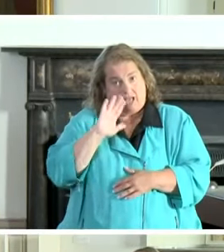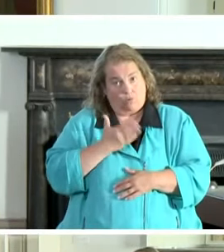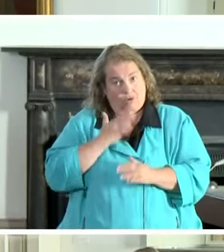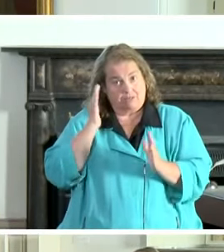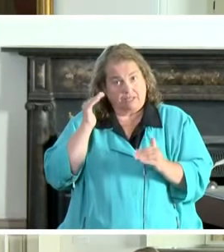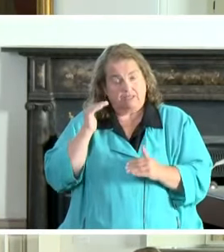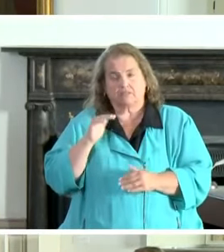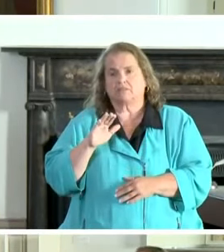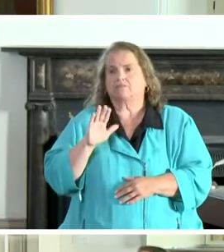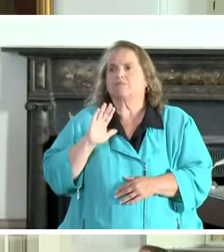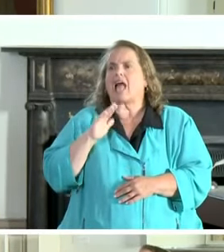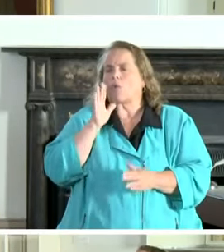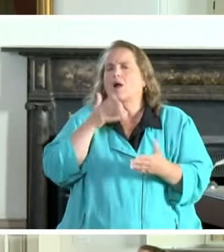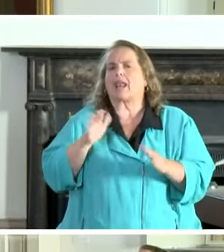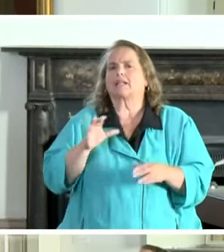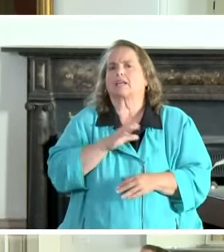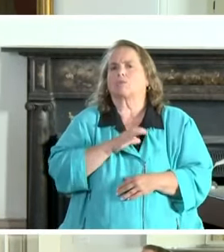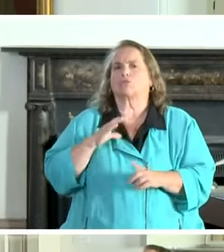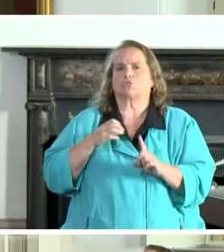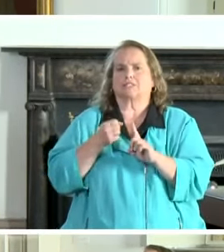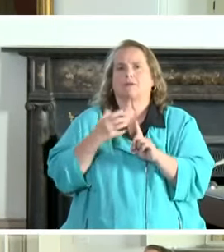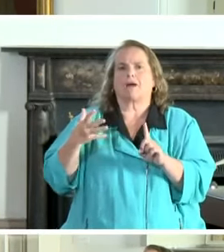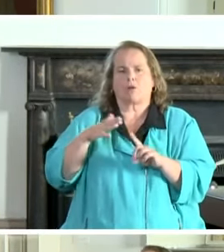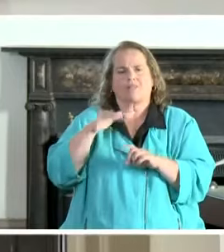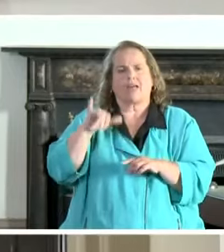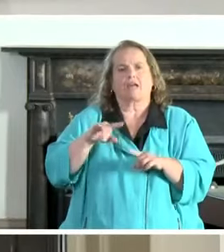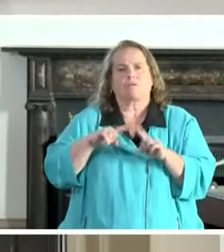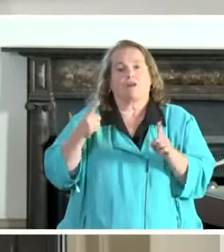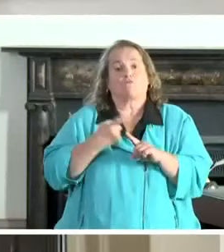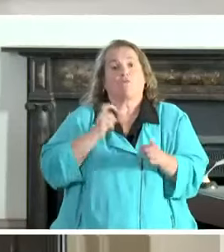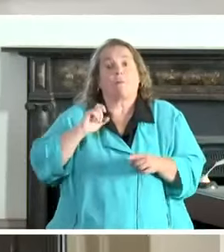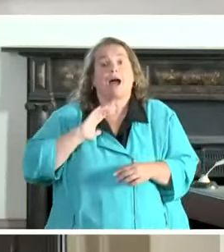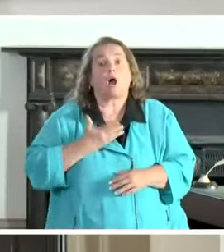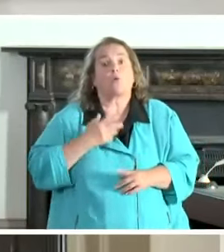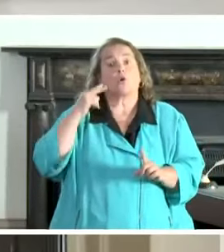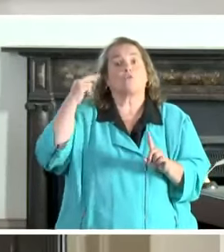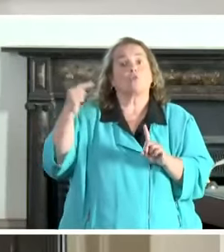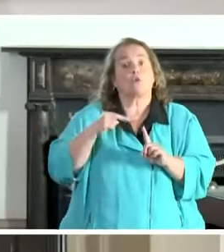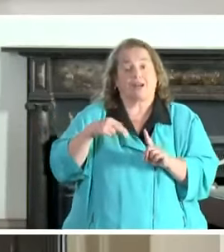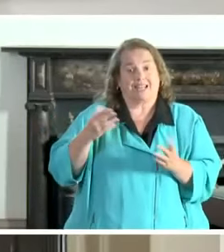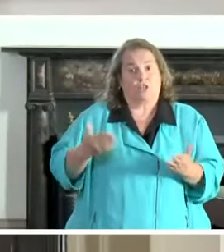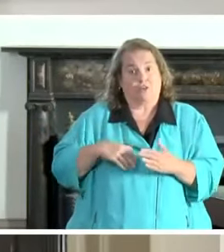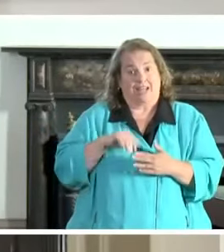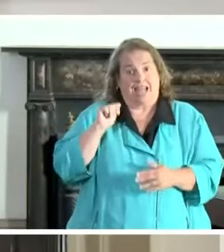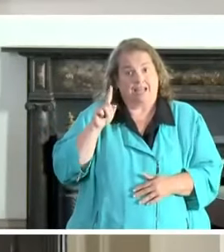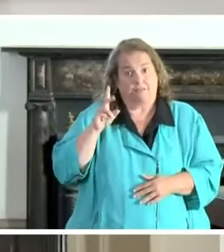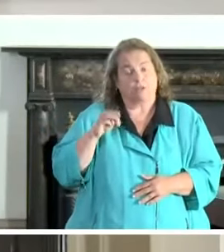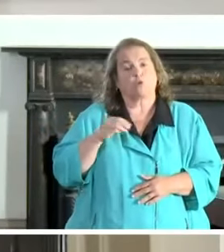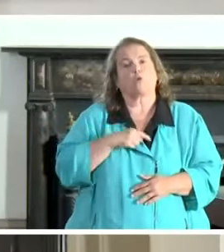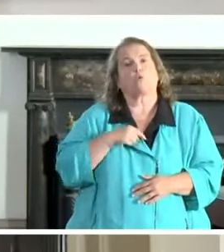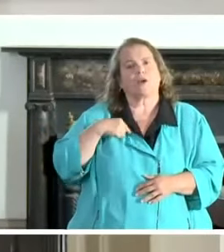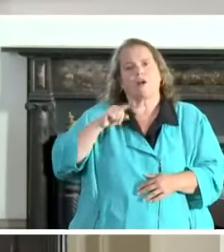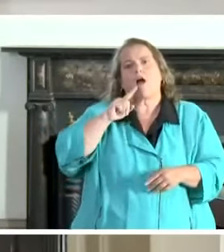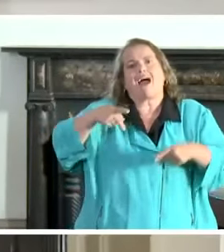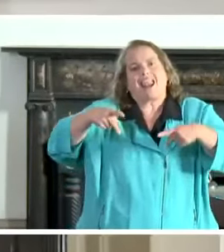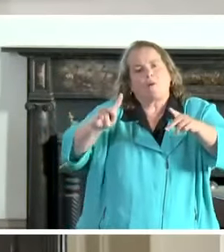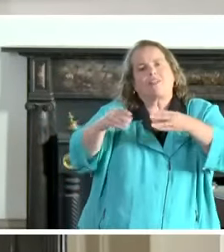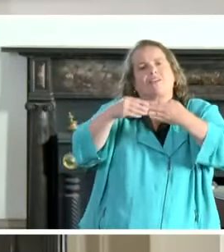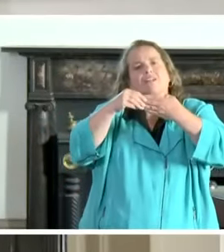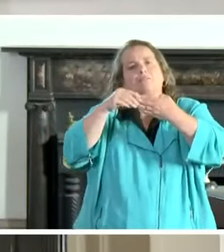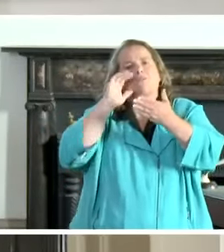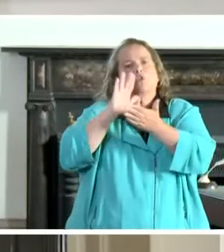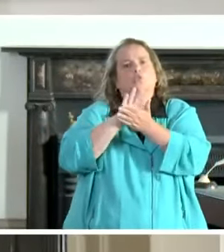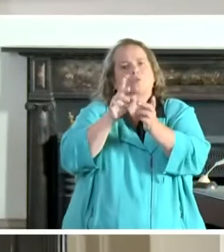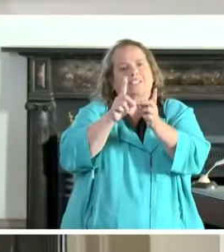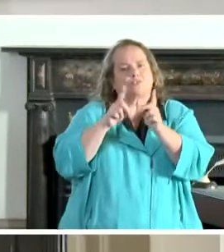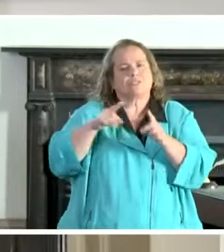can let the commissioner expand on that, but I will tell you that from our standpoint as an administration, we are allowing the flexibility to school